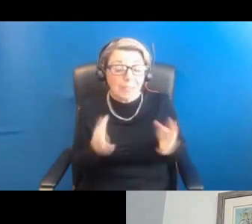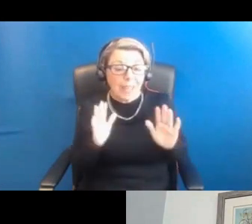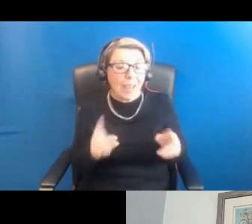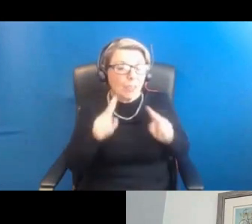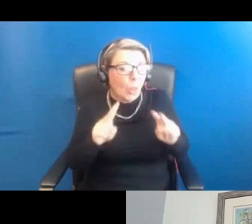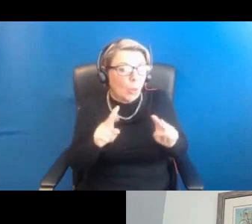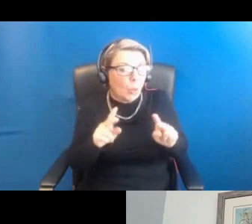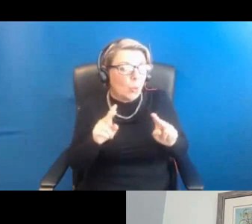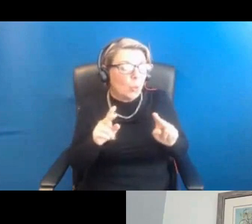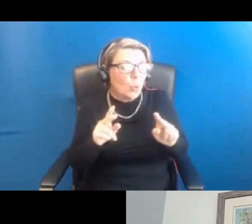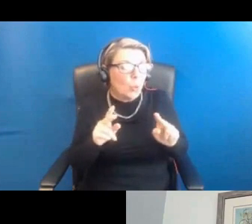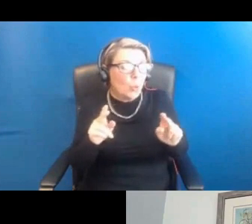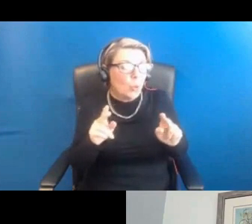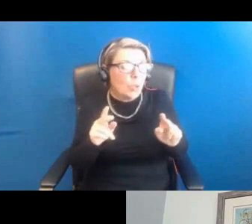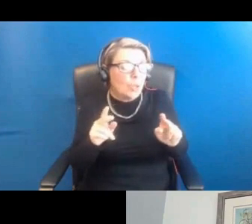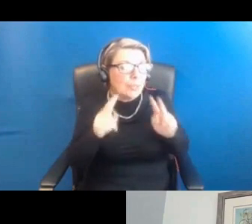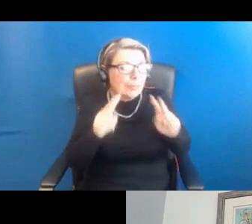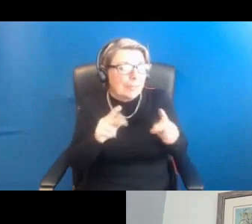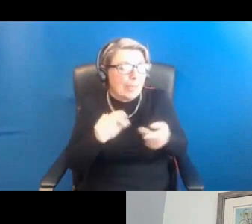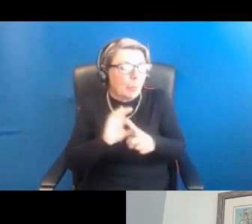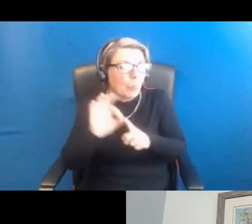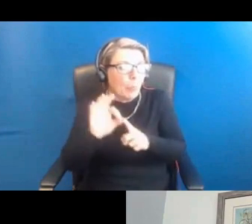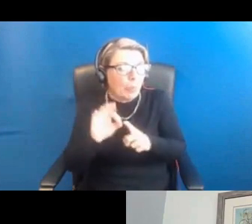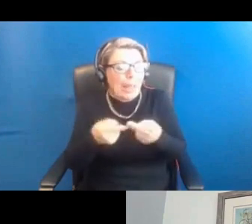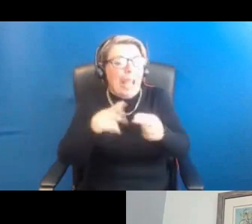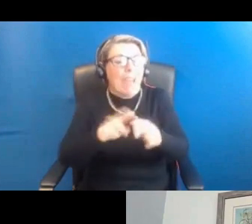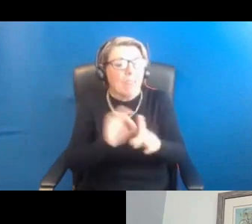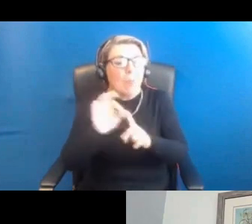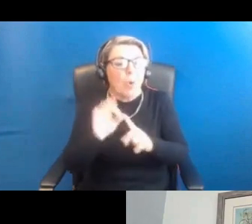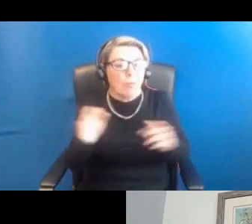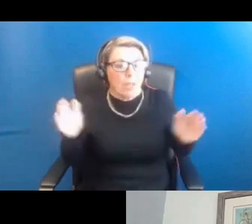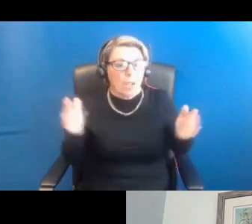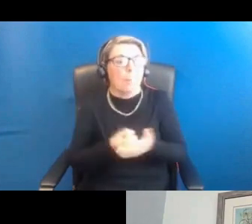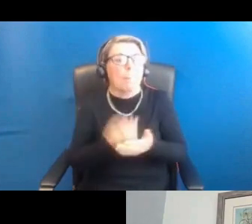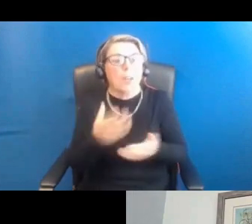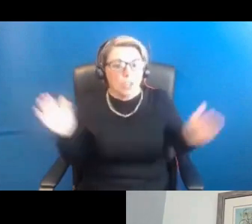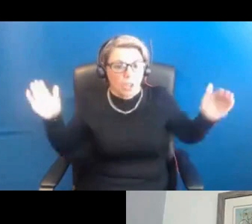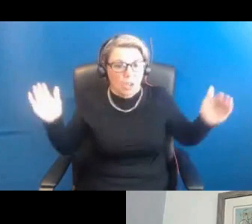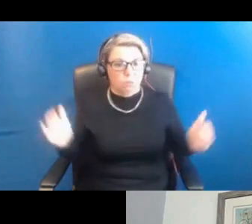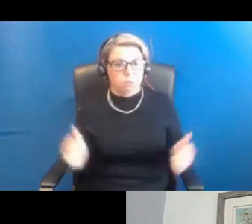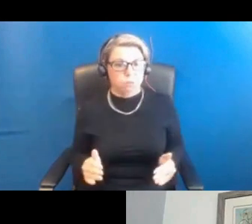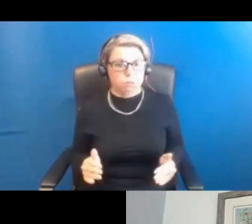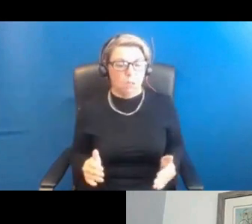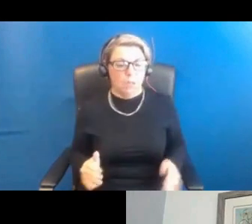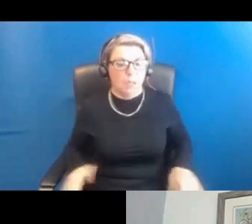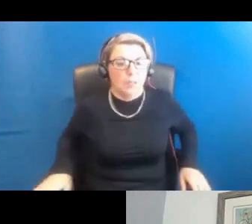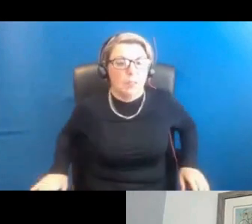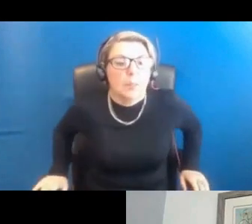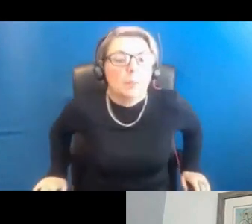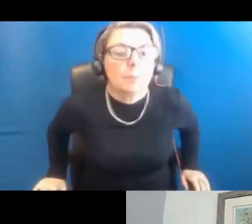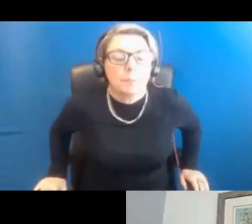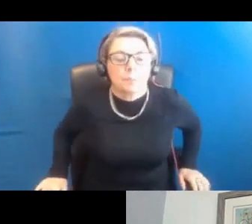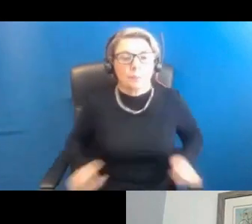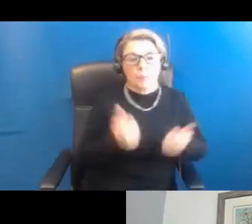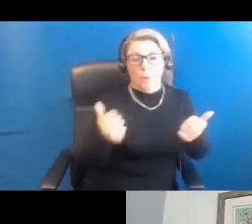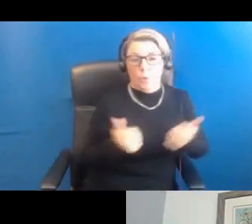improvements? I don't know if that's something you can answer because I suspect it's an individual. Okay, so to deal with the